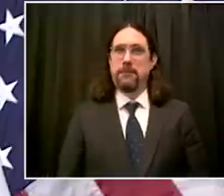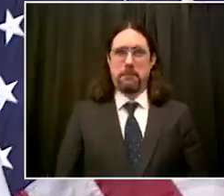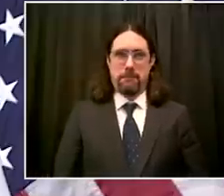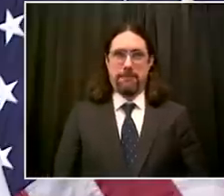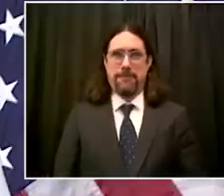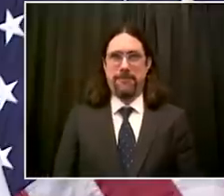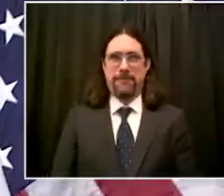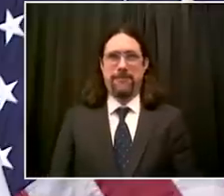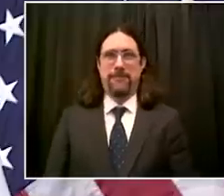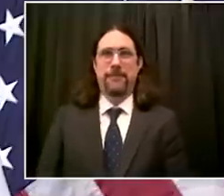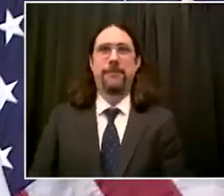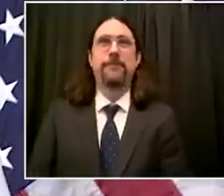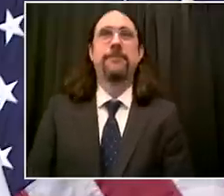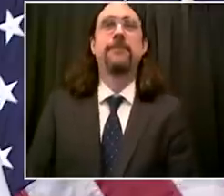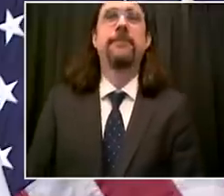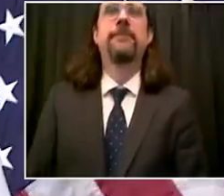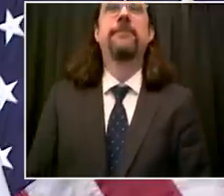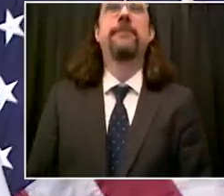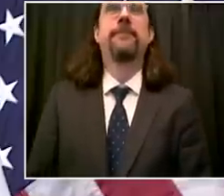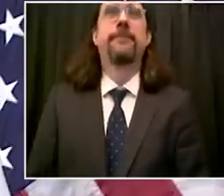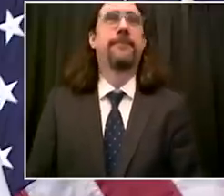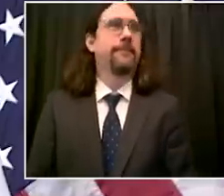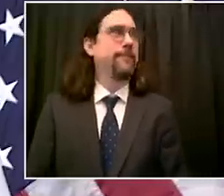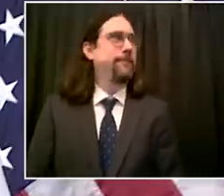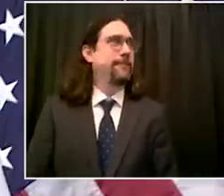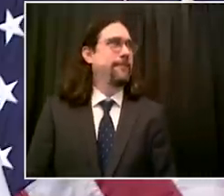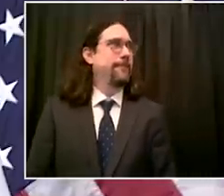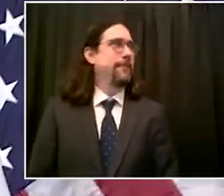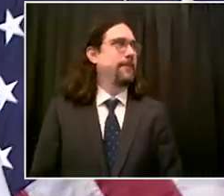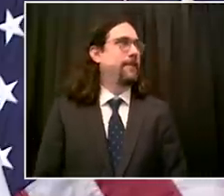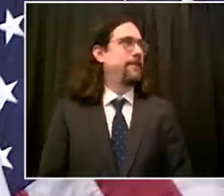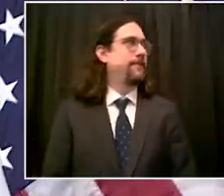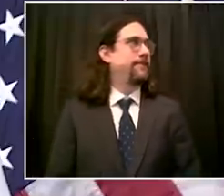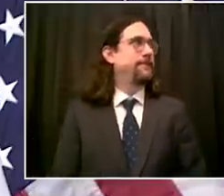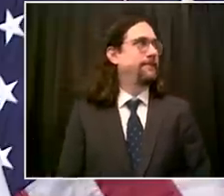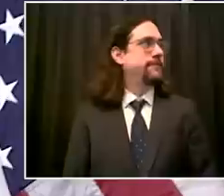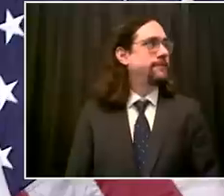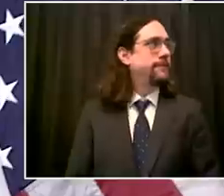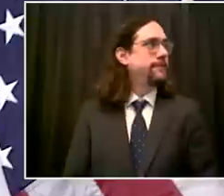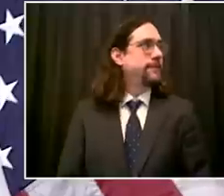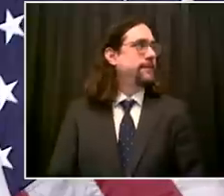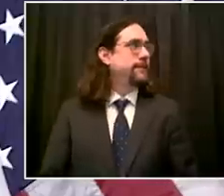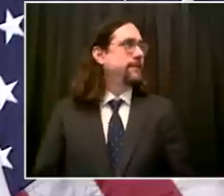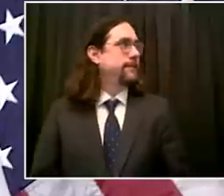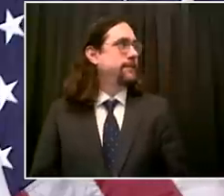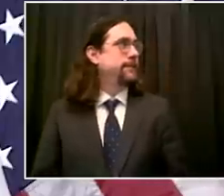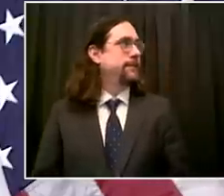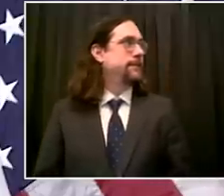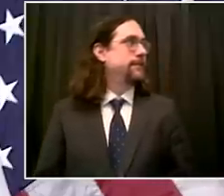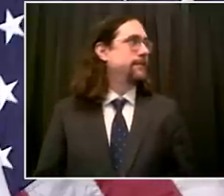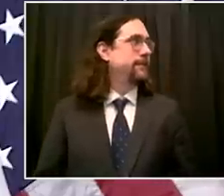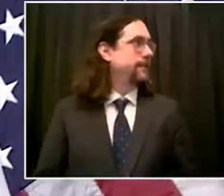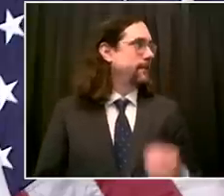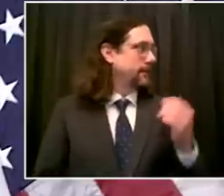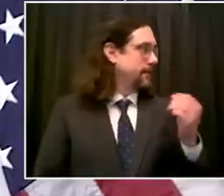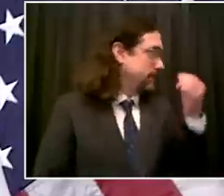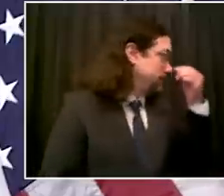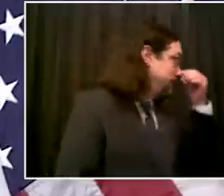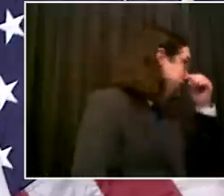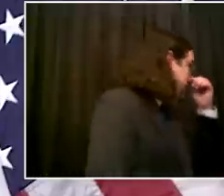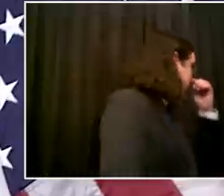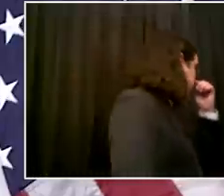exámenes y le vamos a seguir el rastro a este virus hasta que se gane